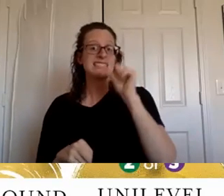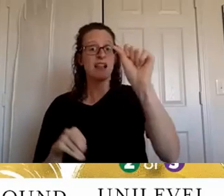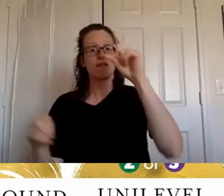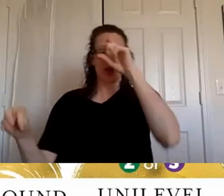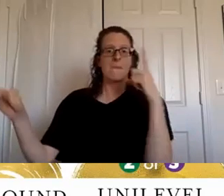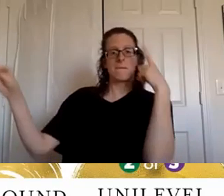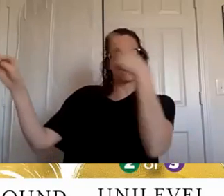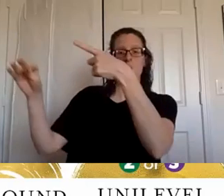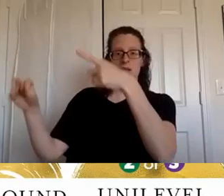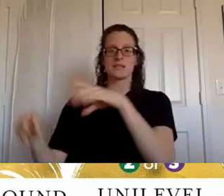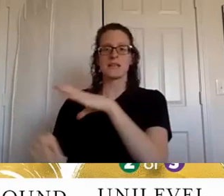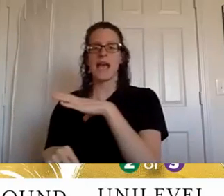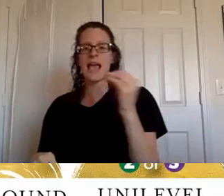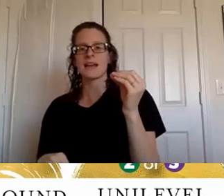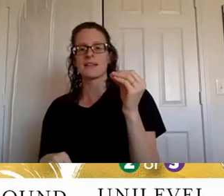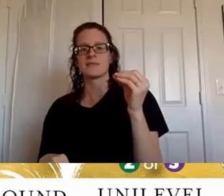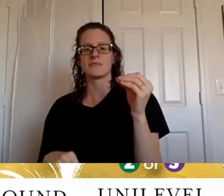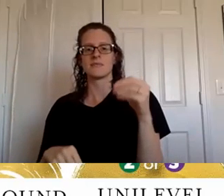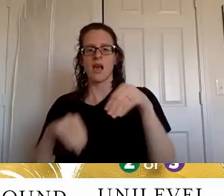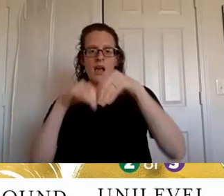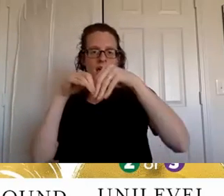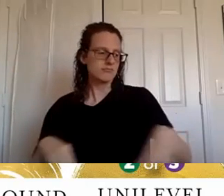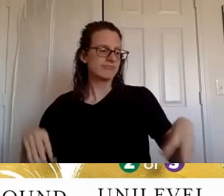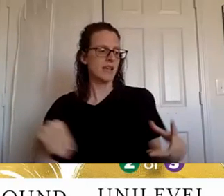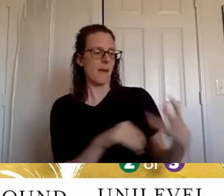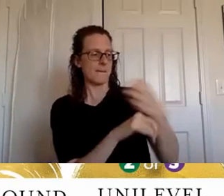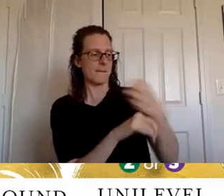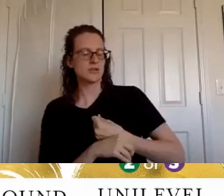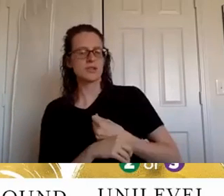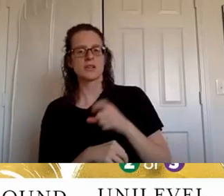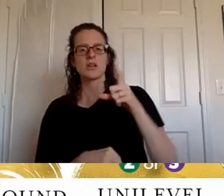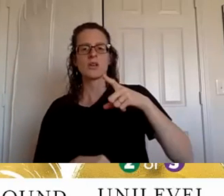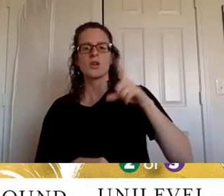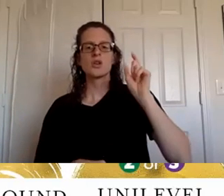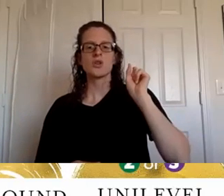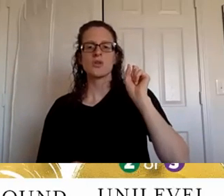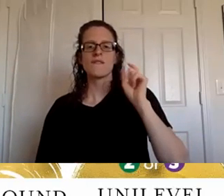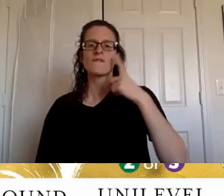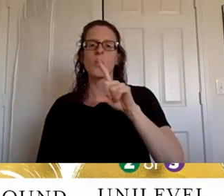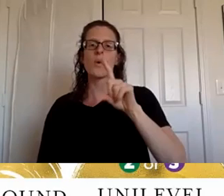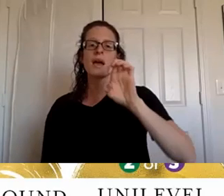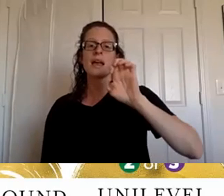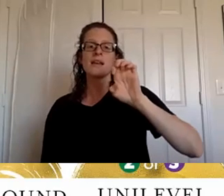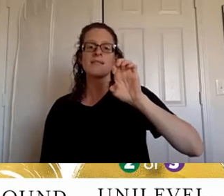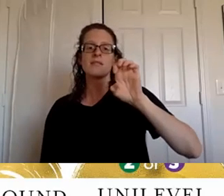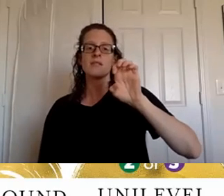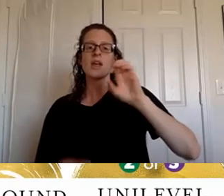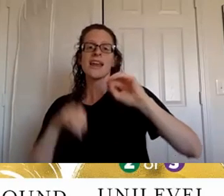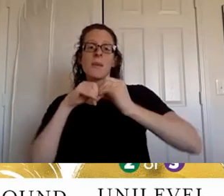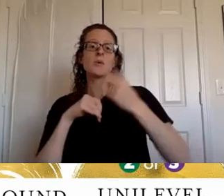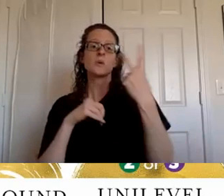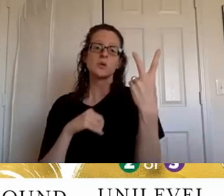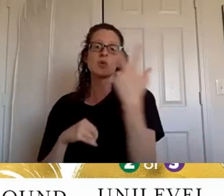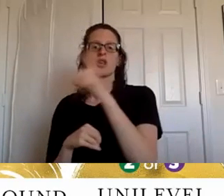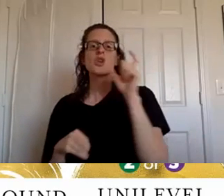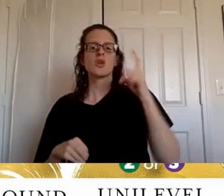uni level commissions um you um for the er bonus and for the uni level you personally